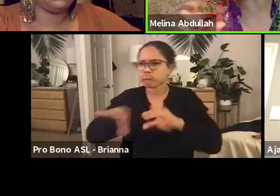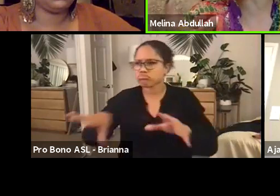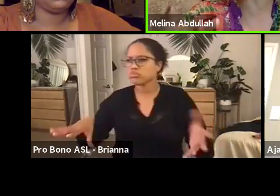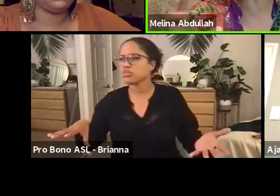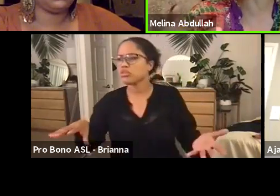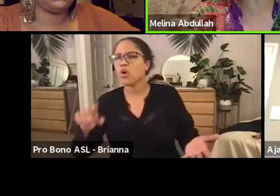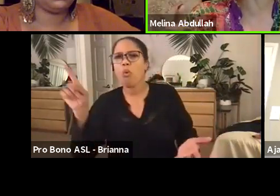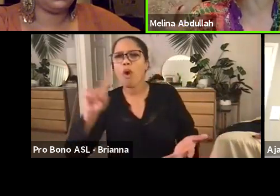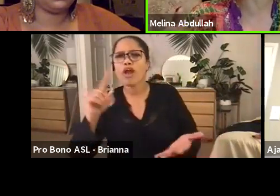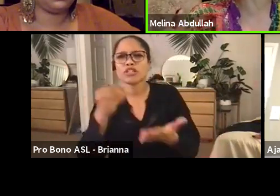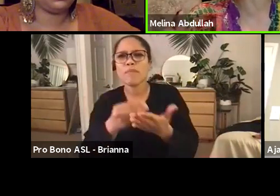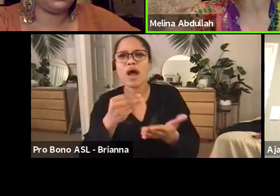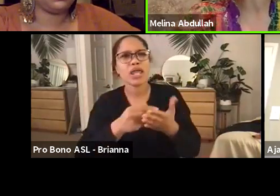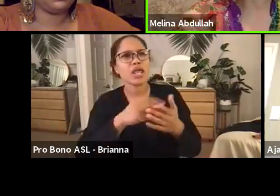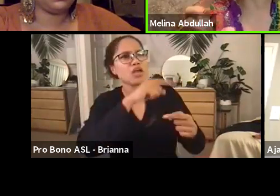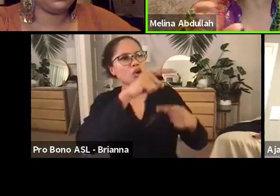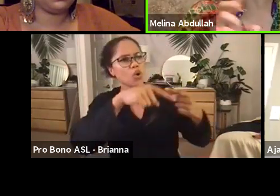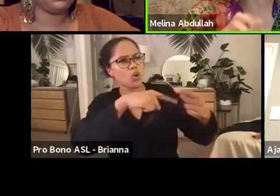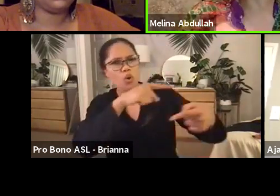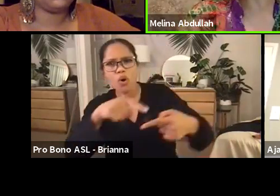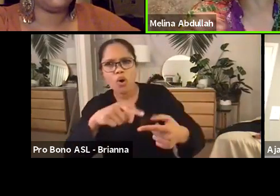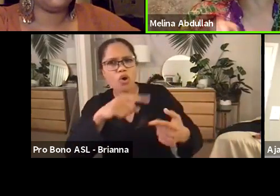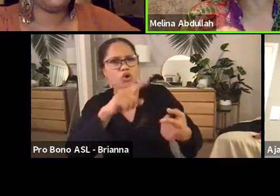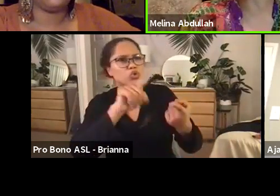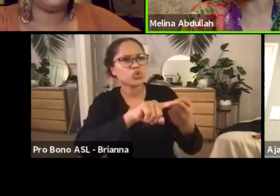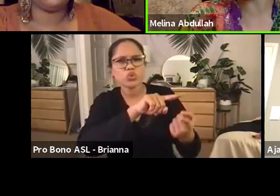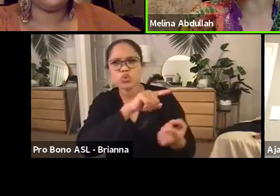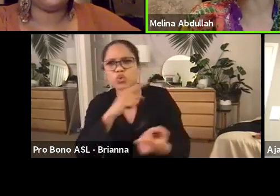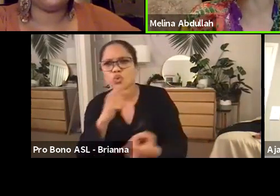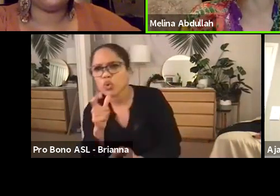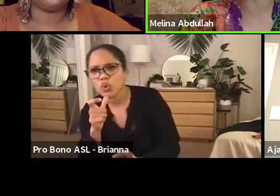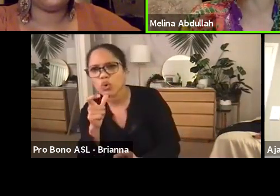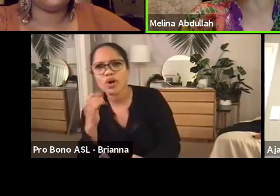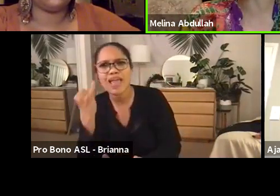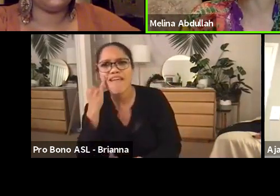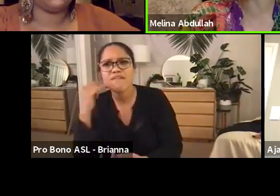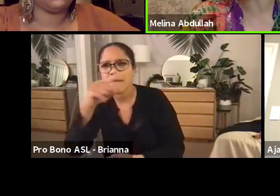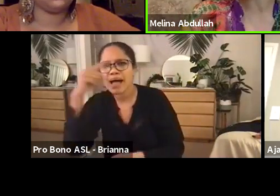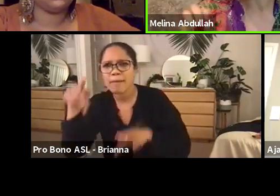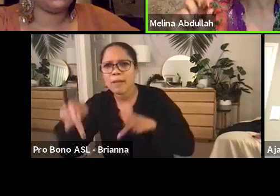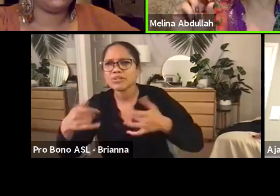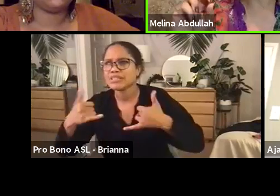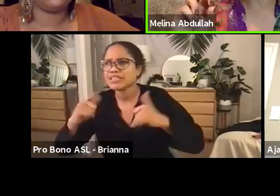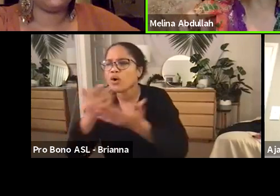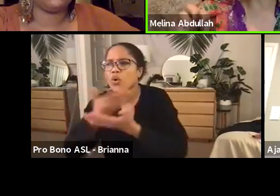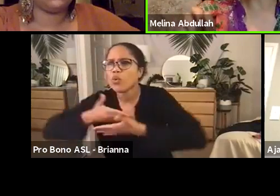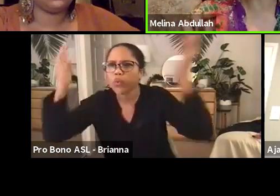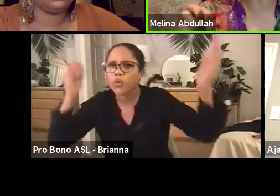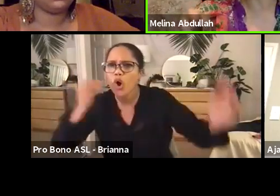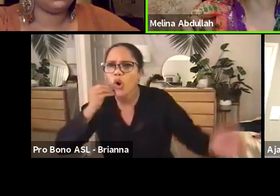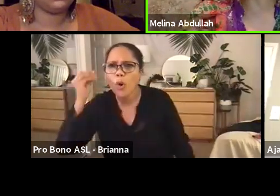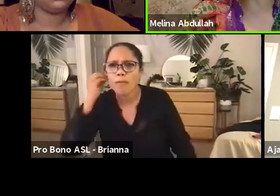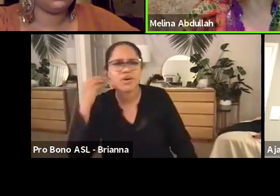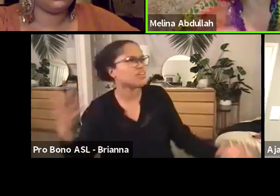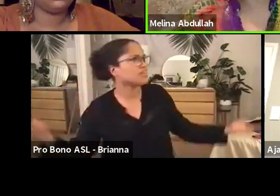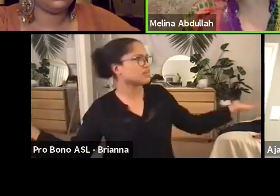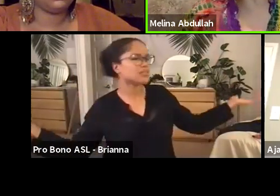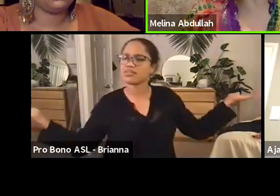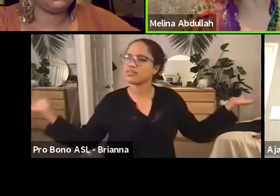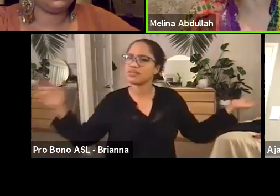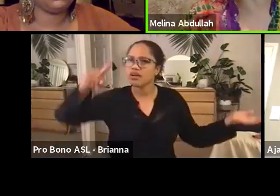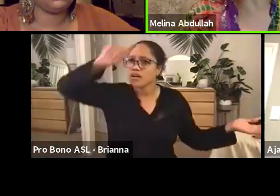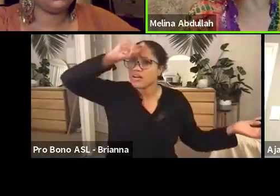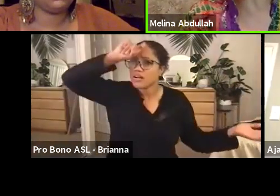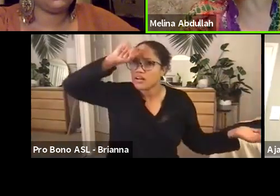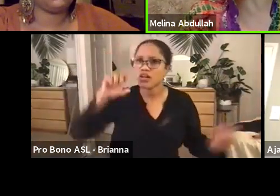And I think that gets to this question that I think is really inherent to the breathe act, right? That we have to remember, and even